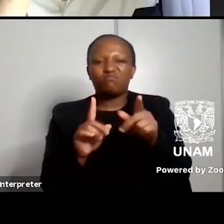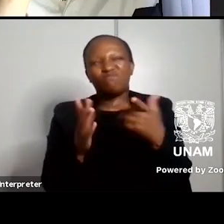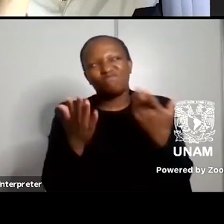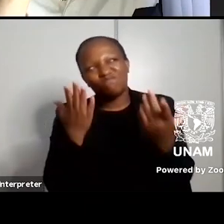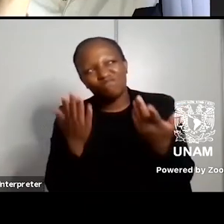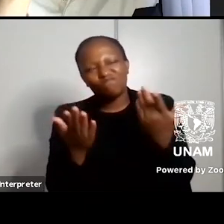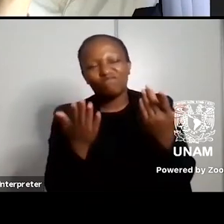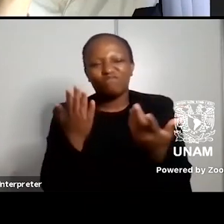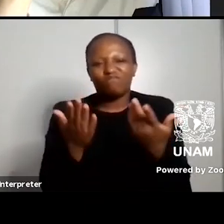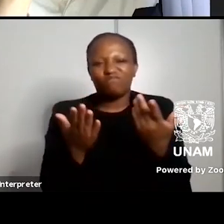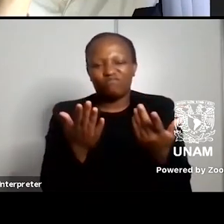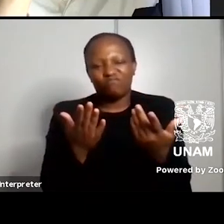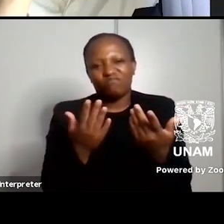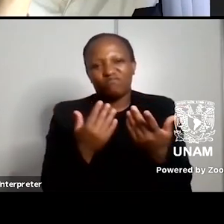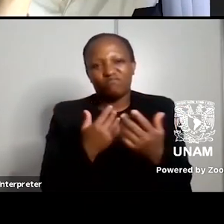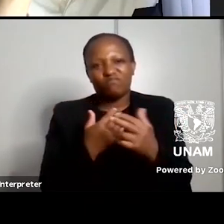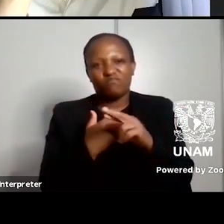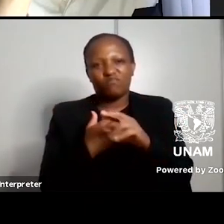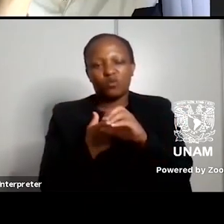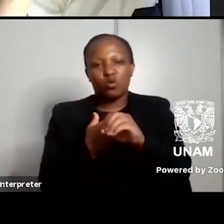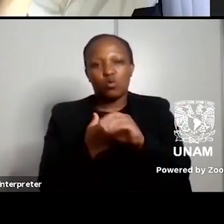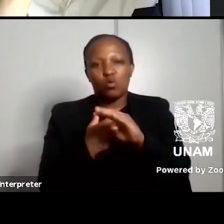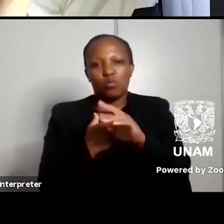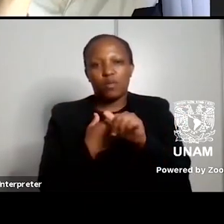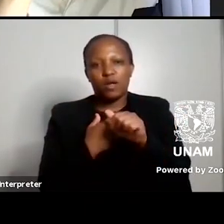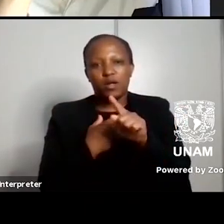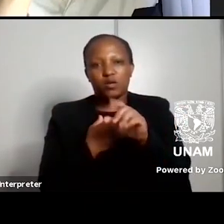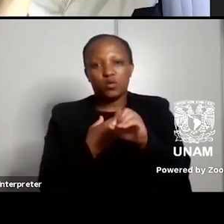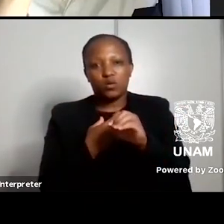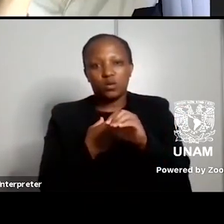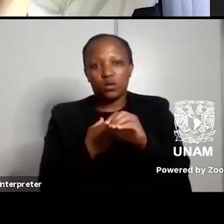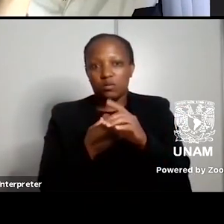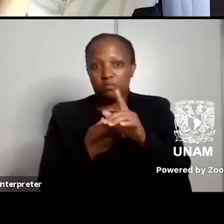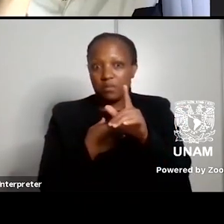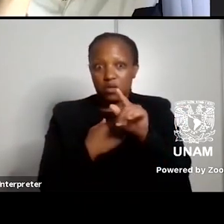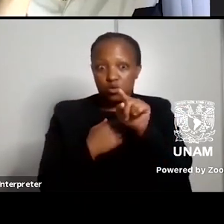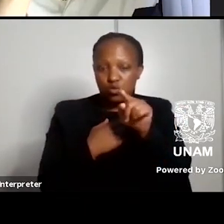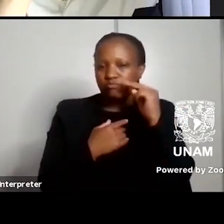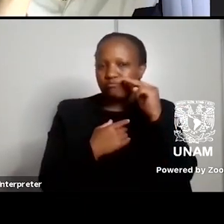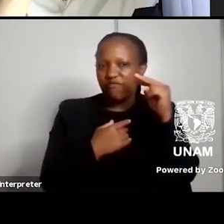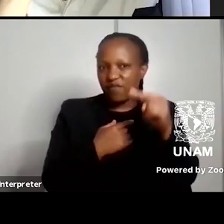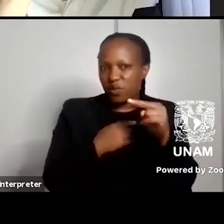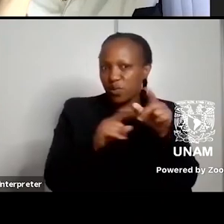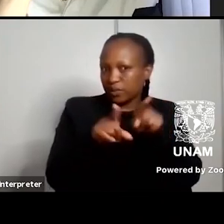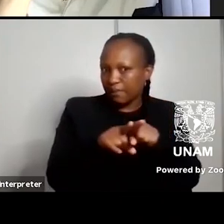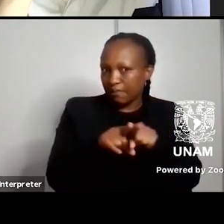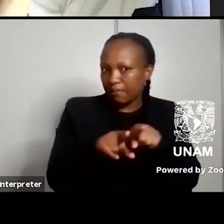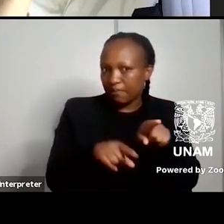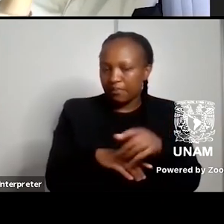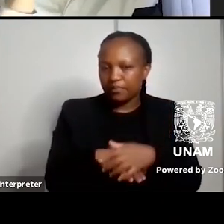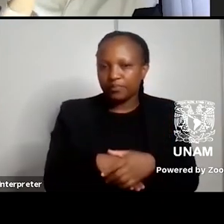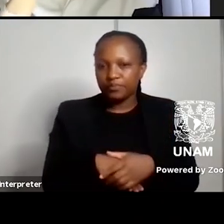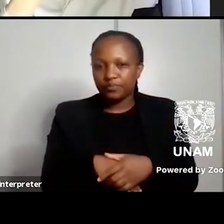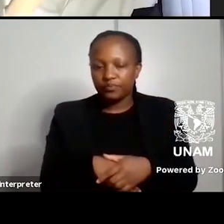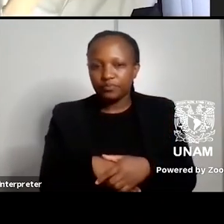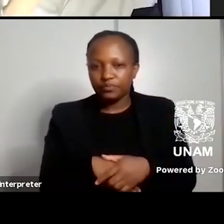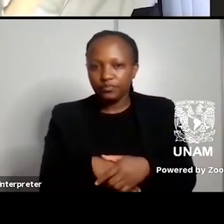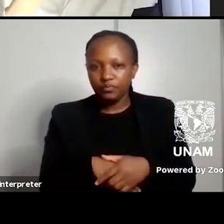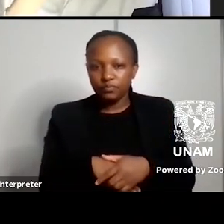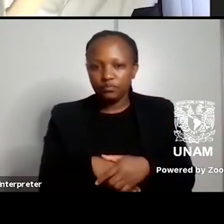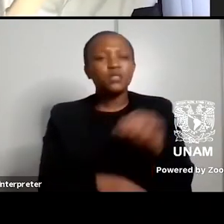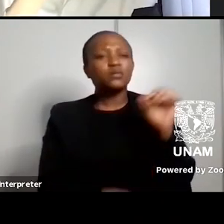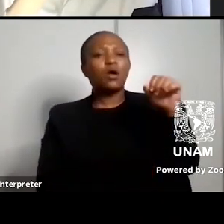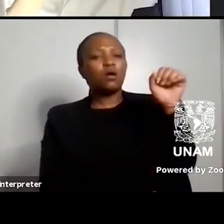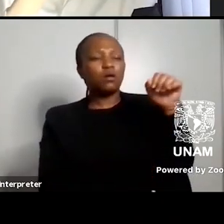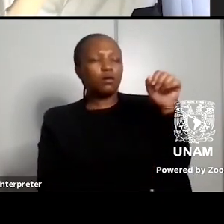Roberto is that is that I presume that's something you're seeing I mean it's it's it's it's a larger yeah yeah the